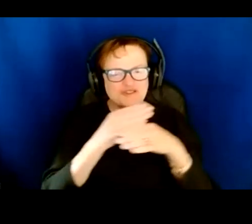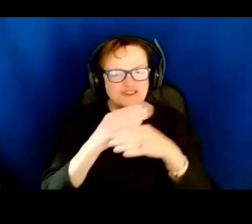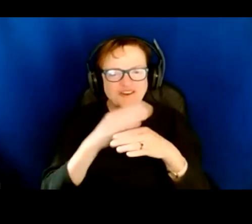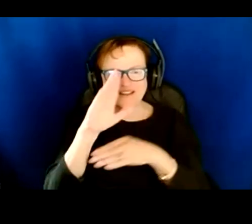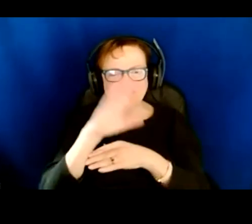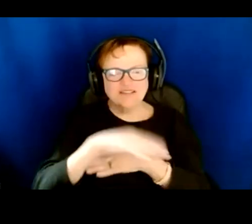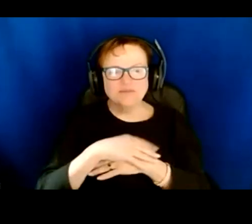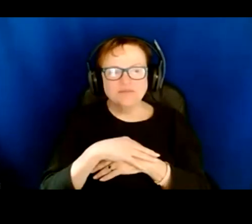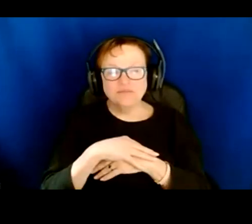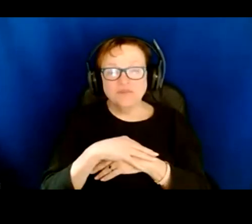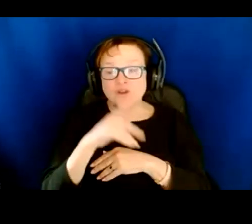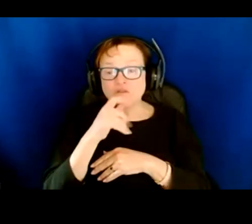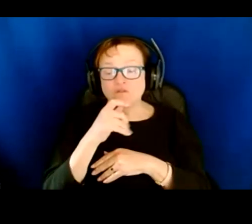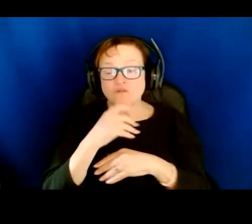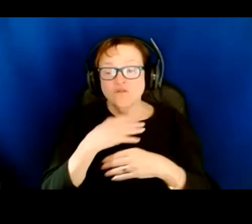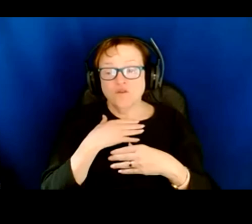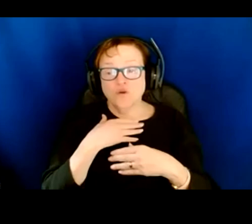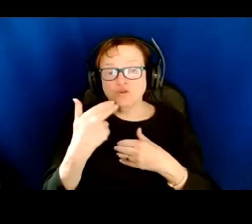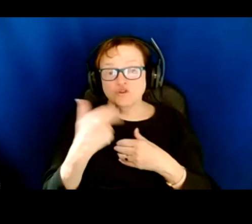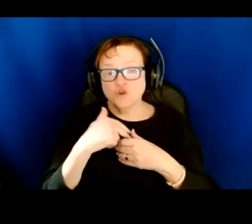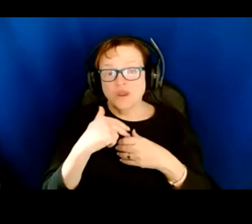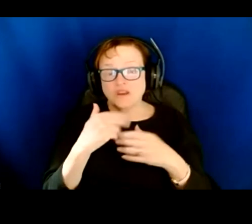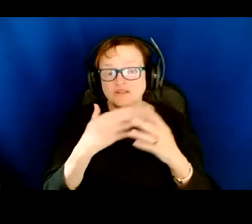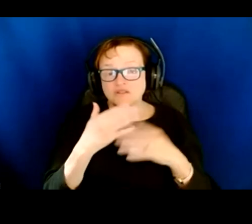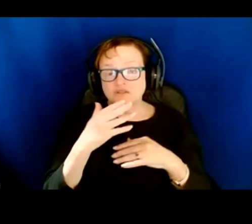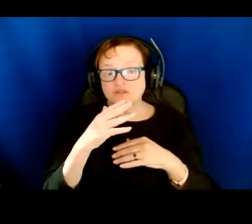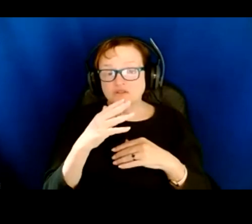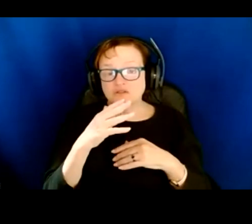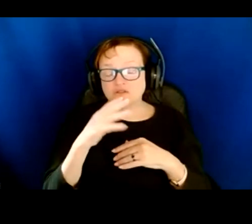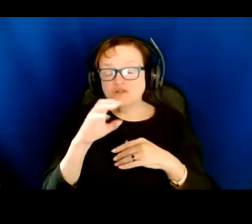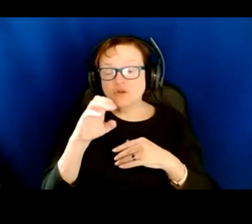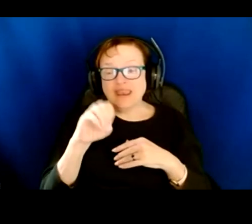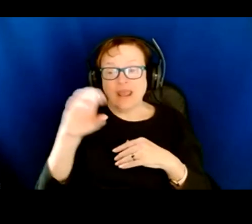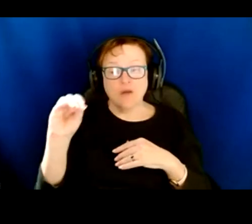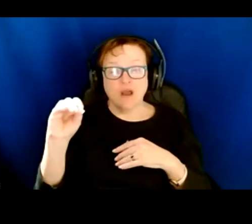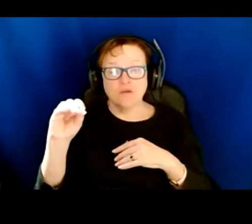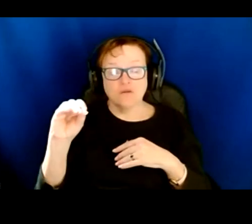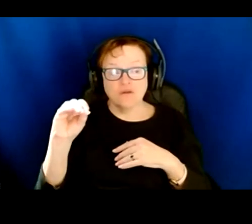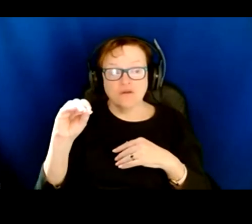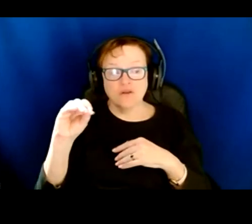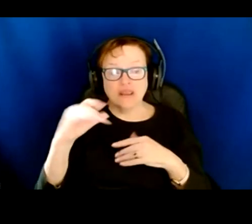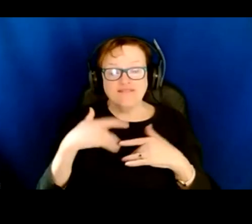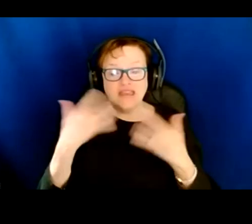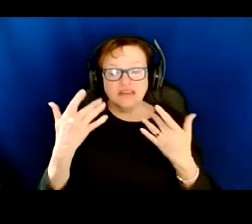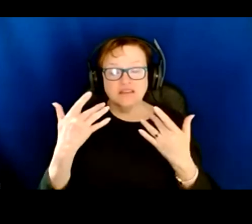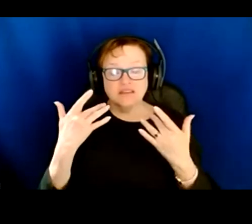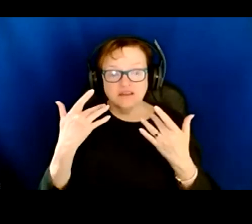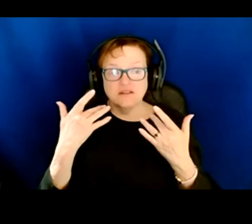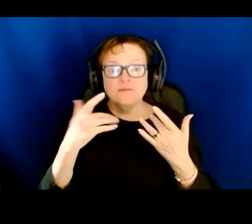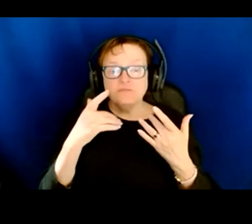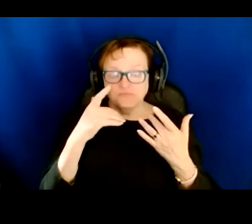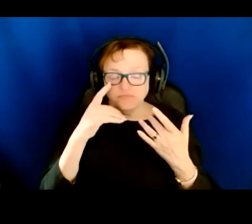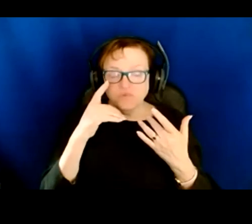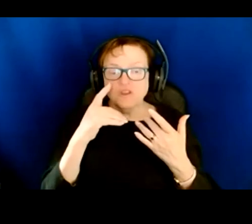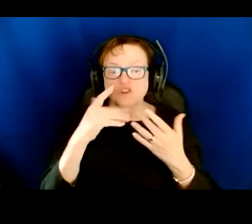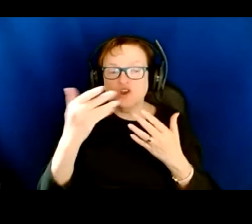For those of you who have enjoyed, who have joined us via the Enable Ottawa event platform, you're really, you're